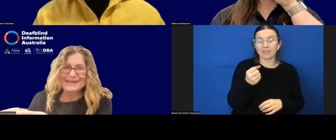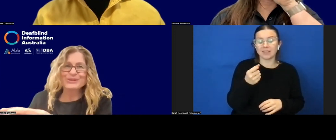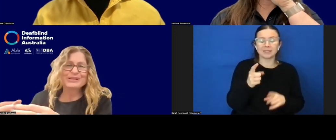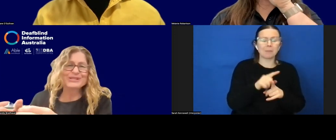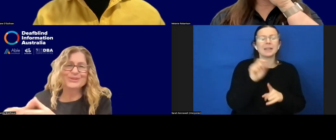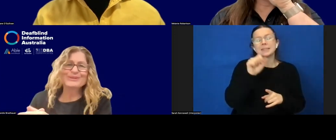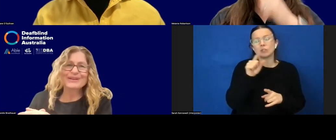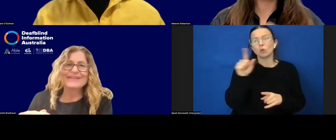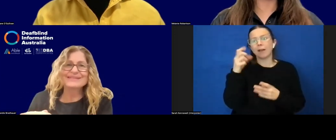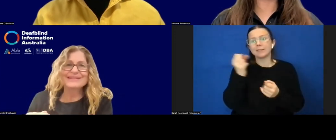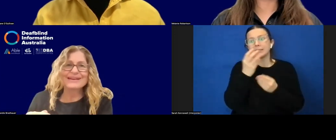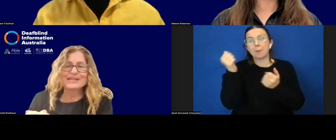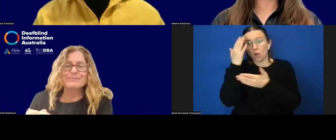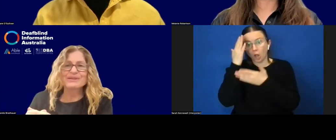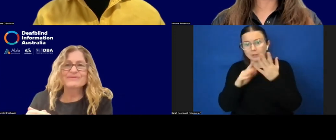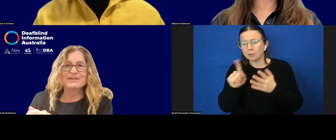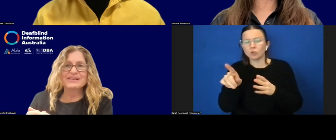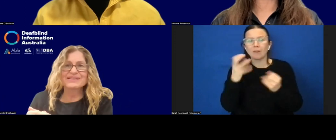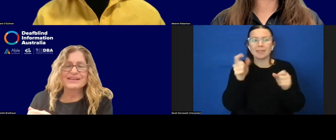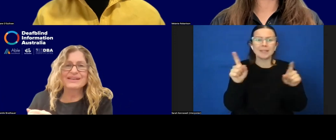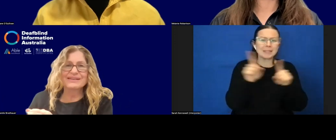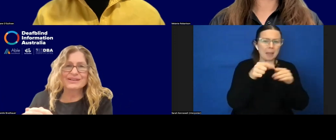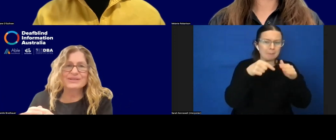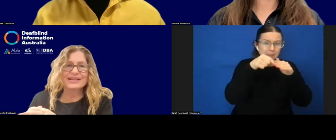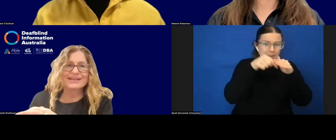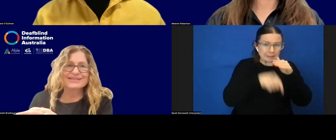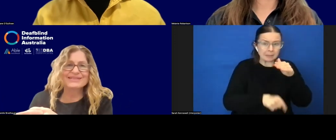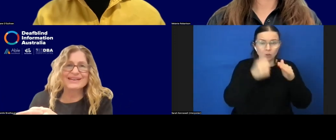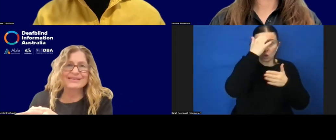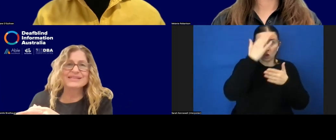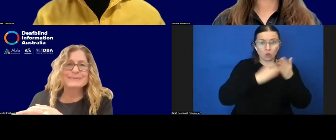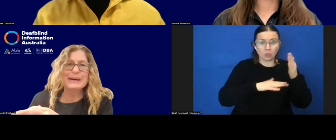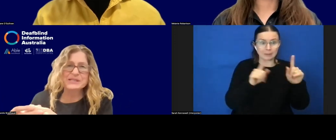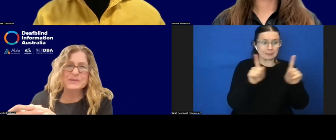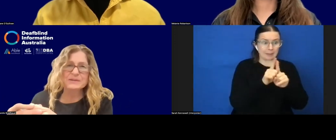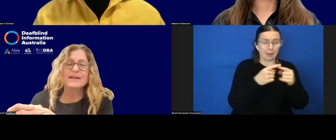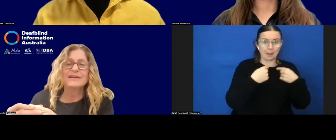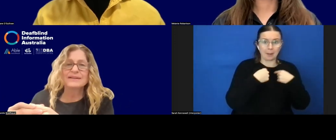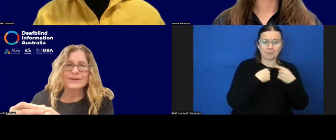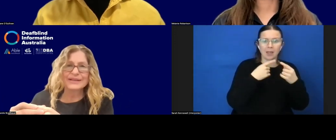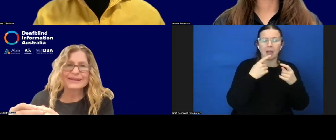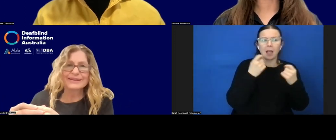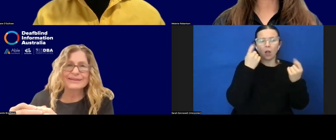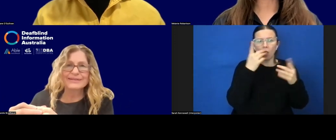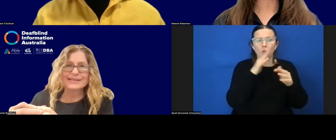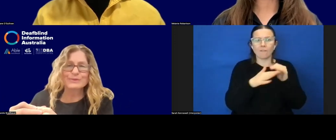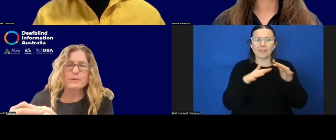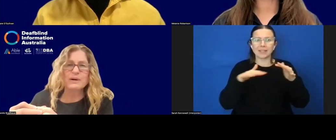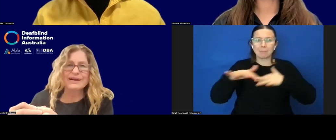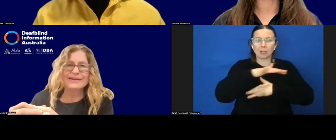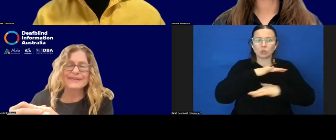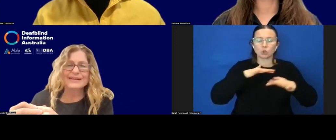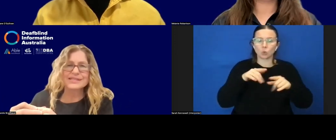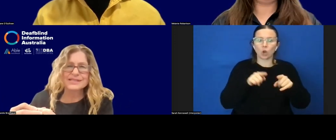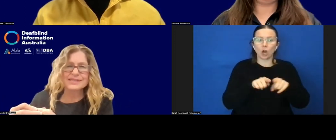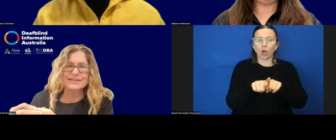you would have some knowledge, you would not have the same depth of knowledge in actually understanding the spatial learning that's required and the conditions